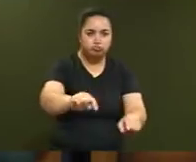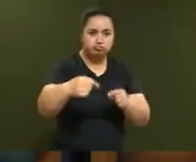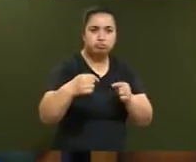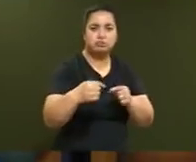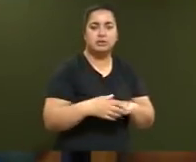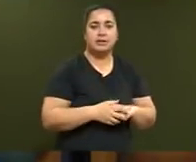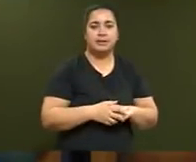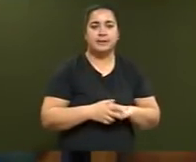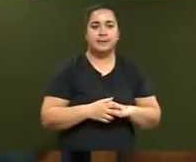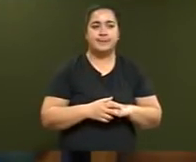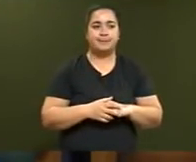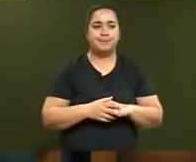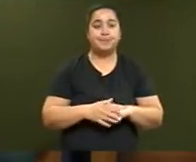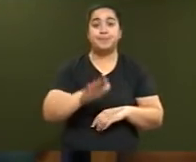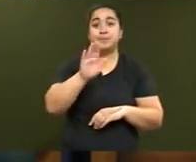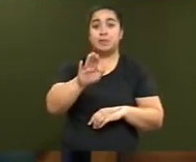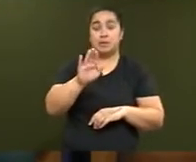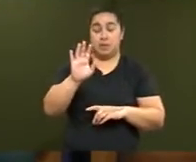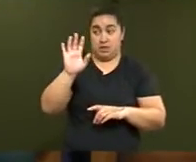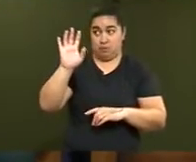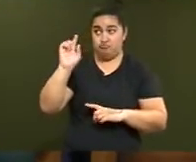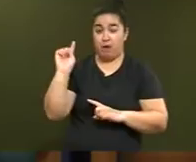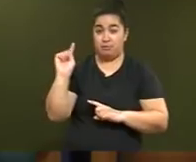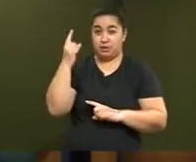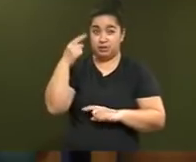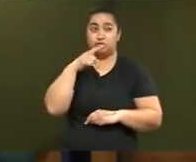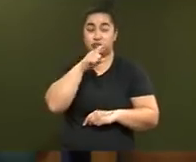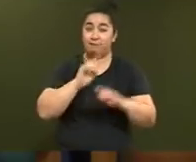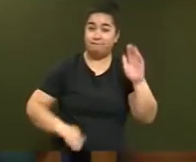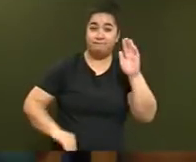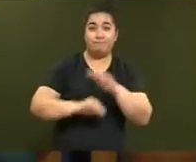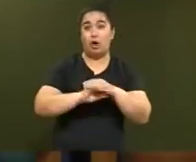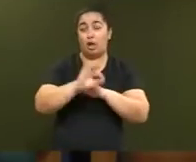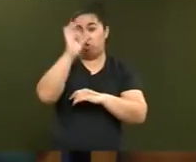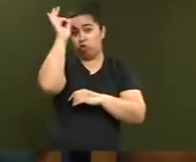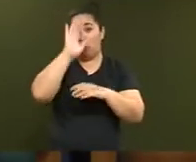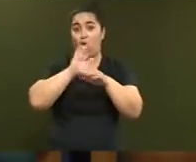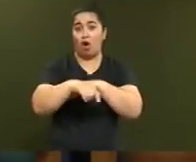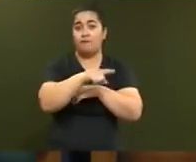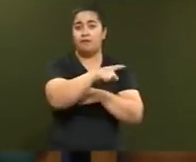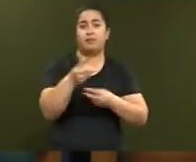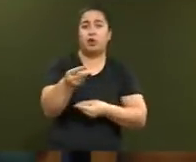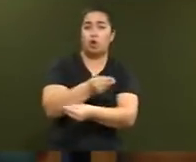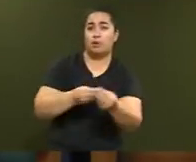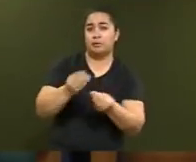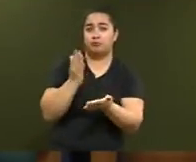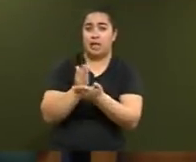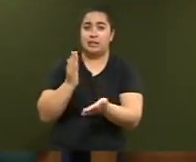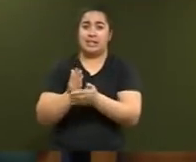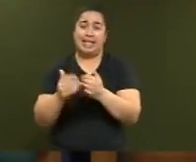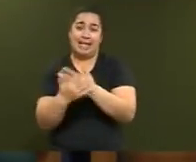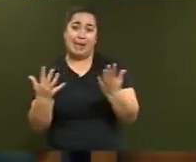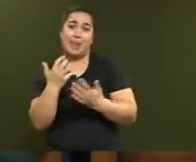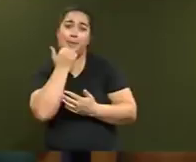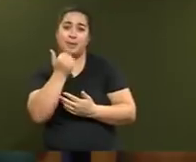Isn't the Prime Minister in complete denial about our economy's reality and any number that any of us